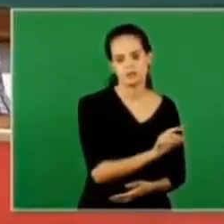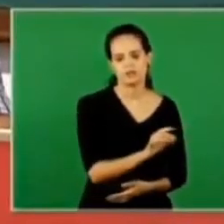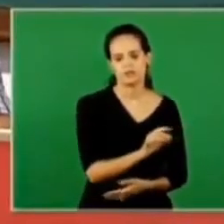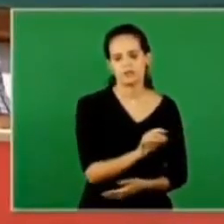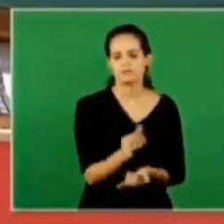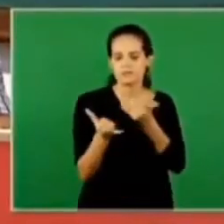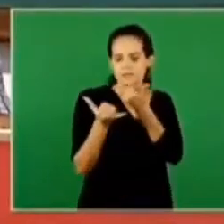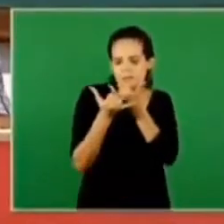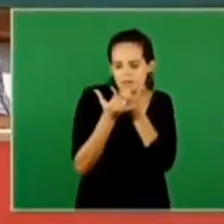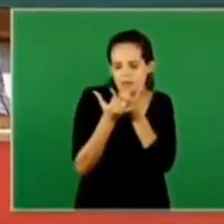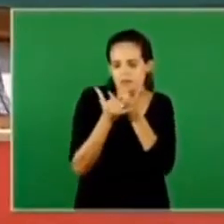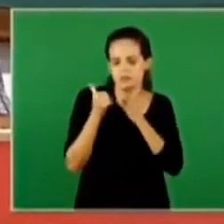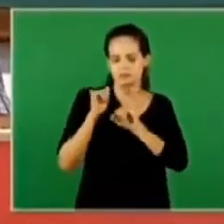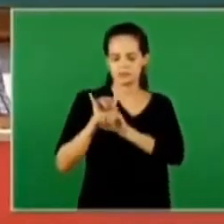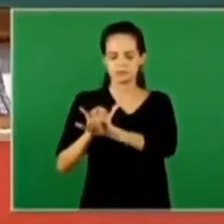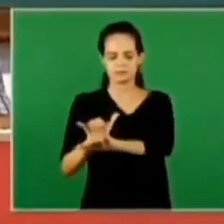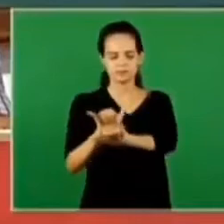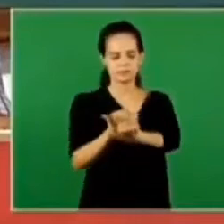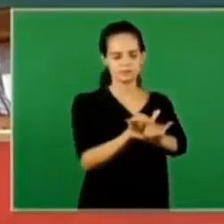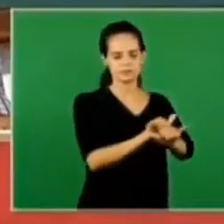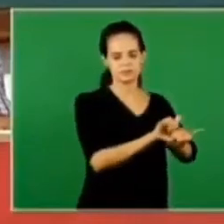we forgive one another